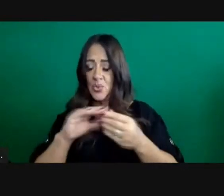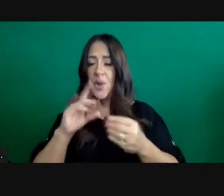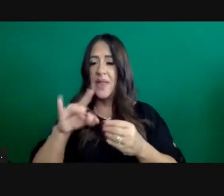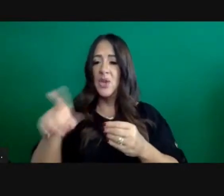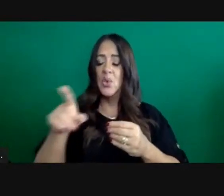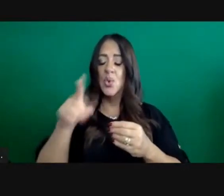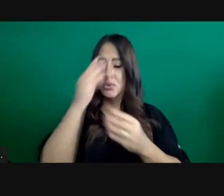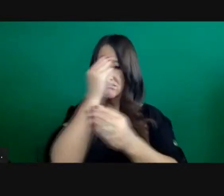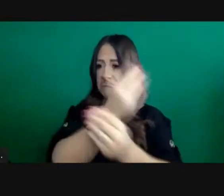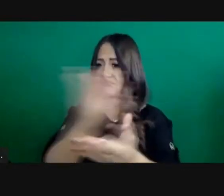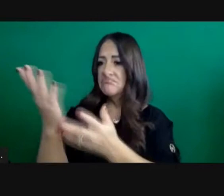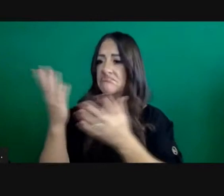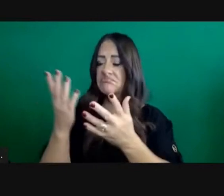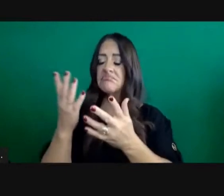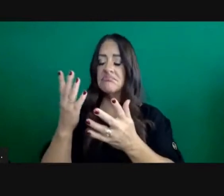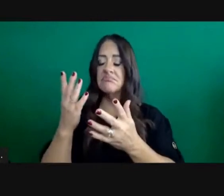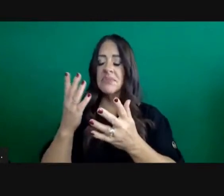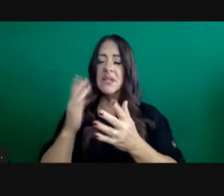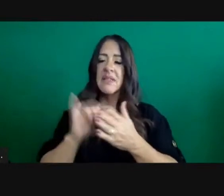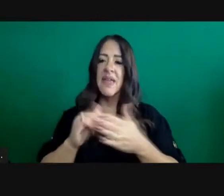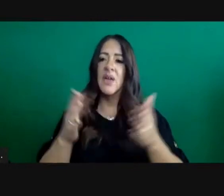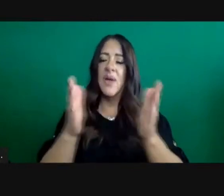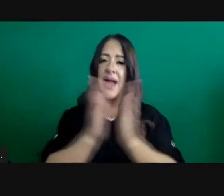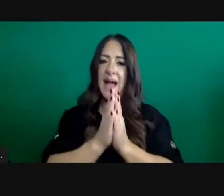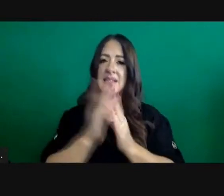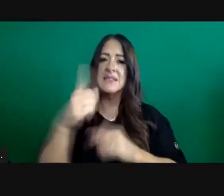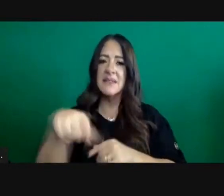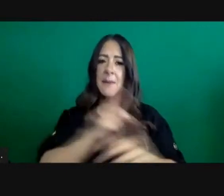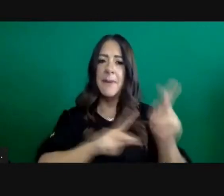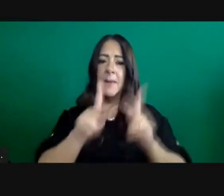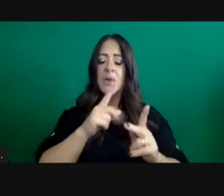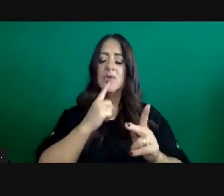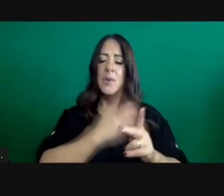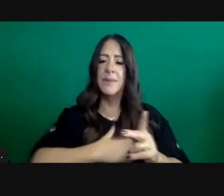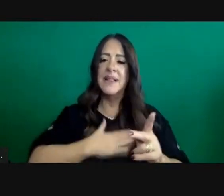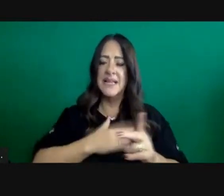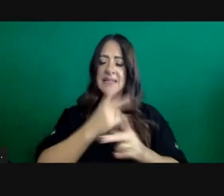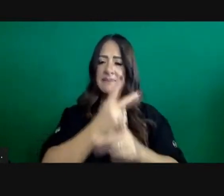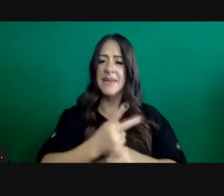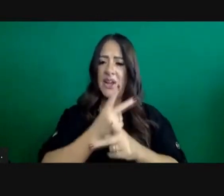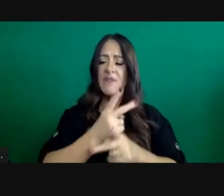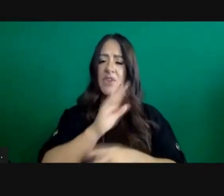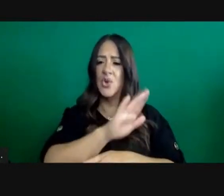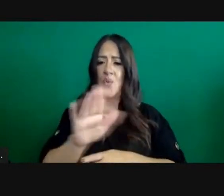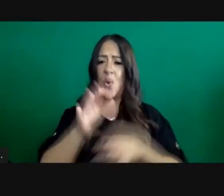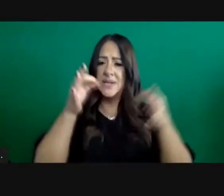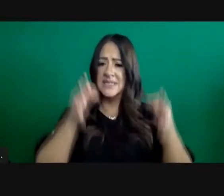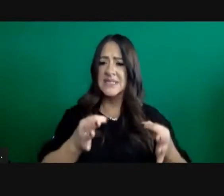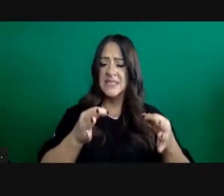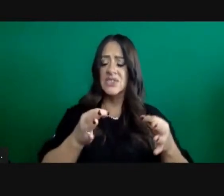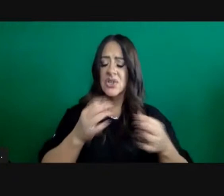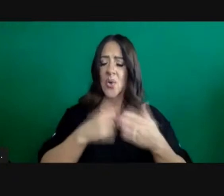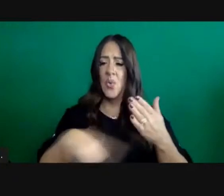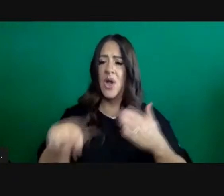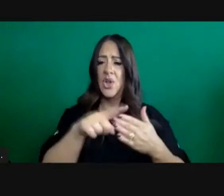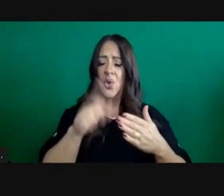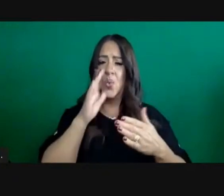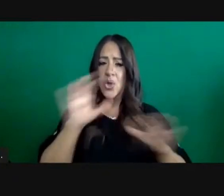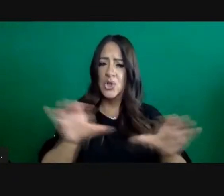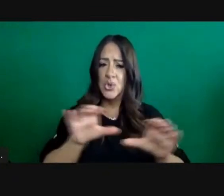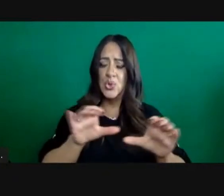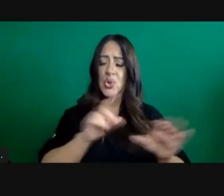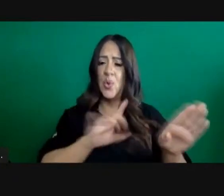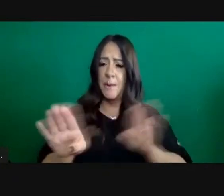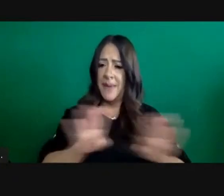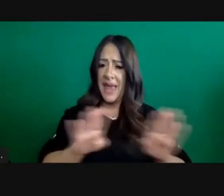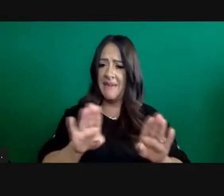do ask all Californians to consider the decisions over the next many days and many weeks as we work our way through this surge